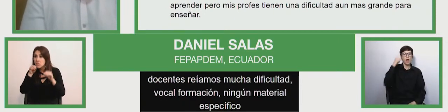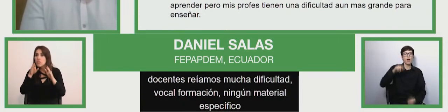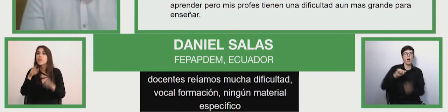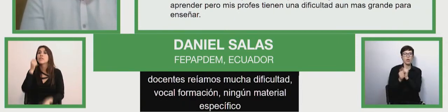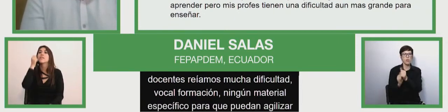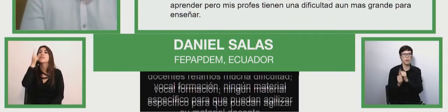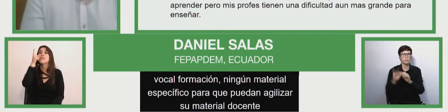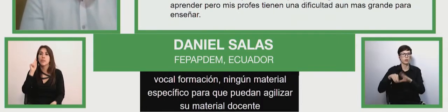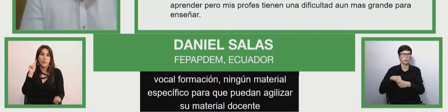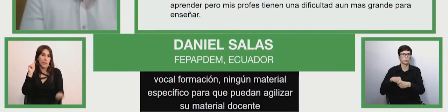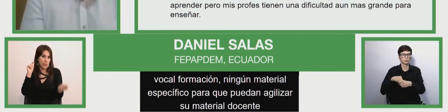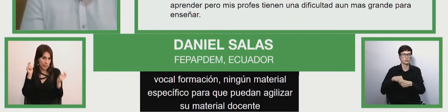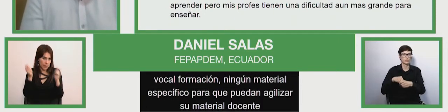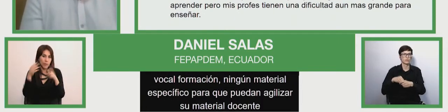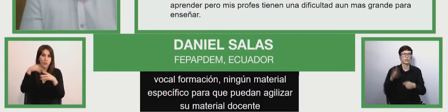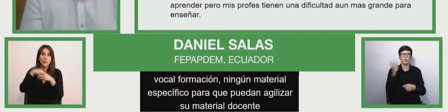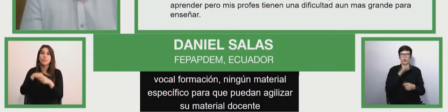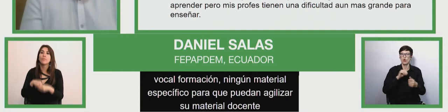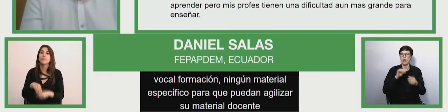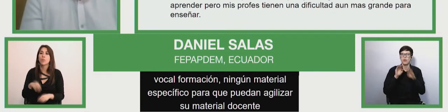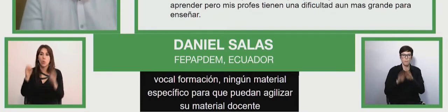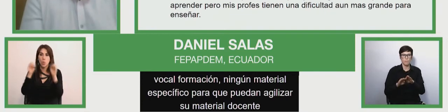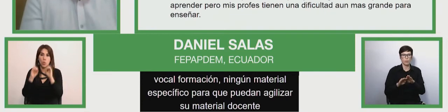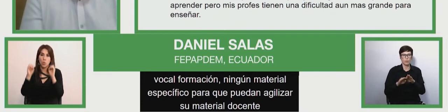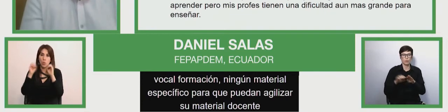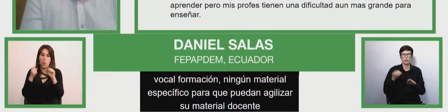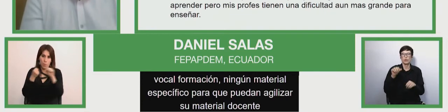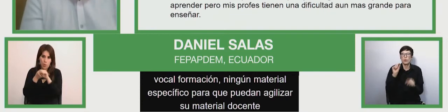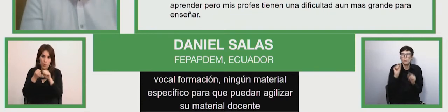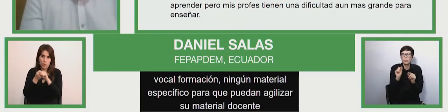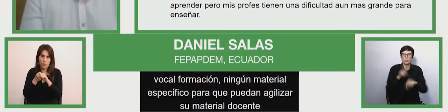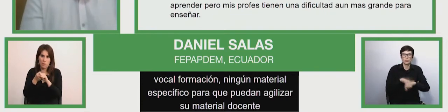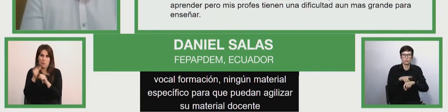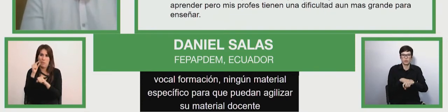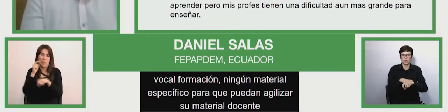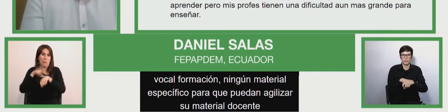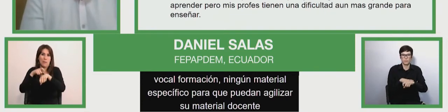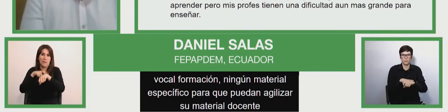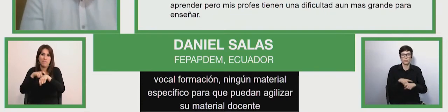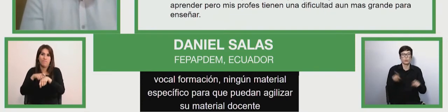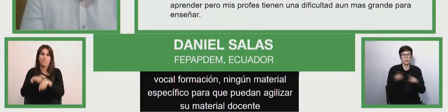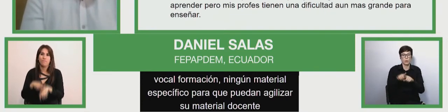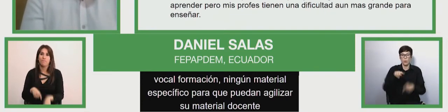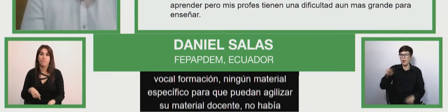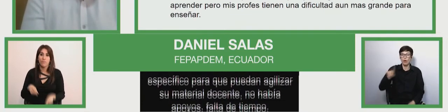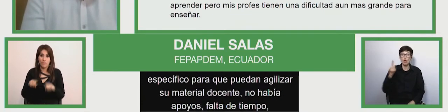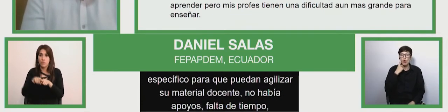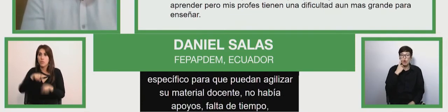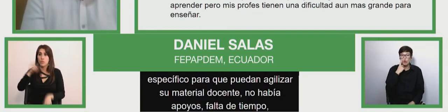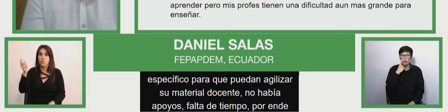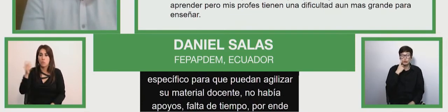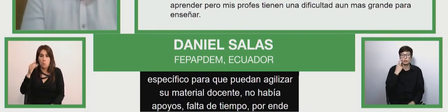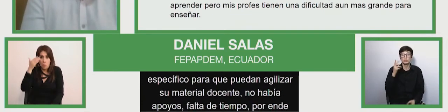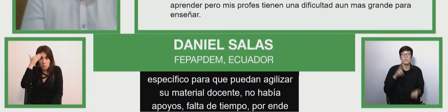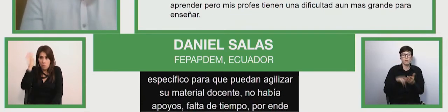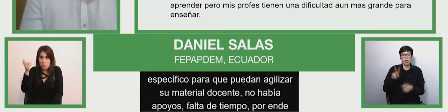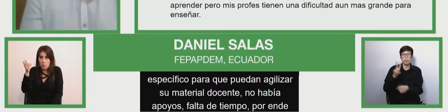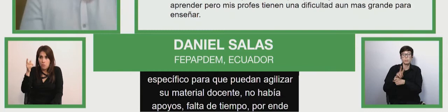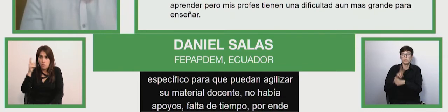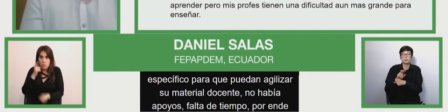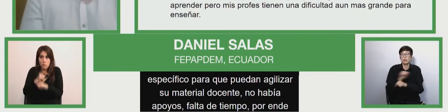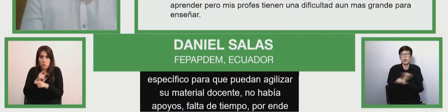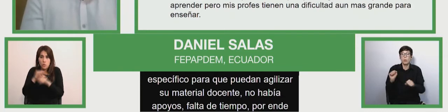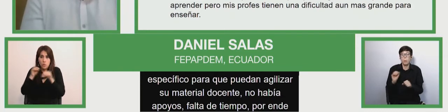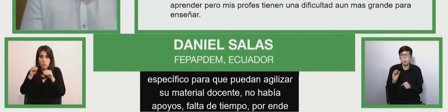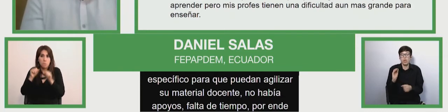lack of time badly applied it's not that they didn't know it it's just no know how to apply it because